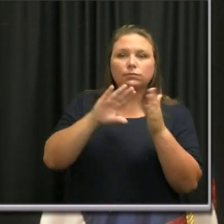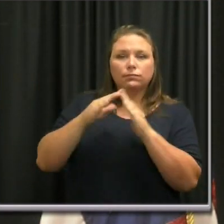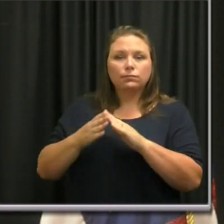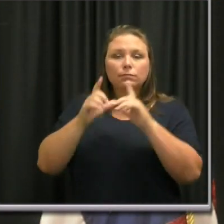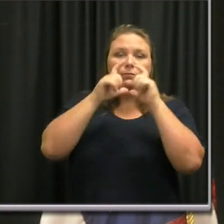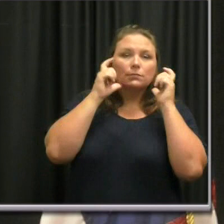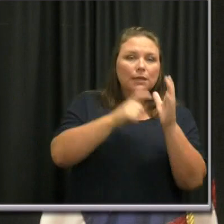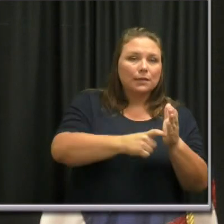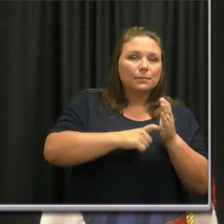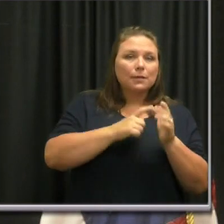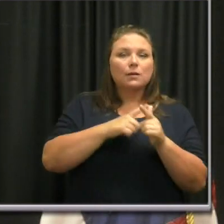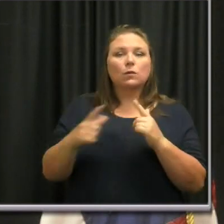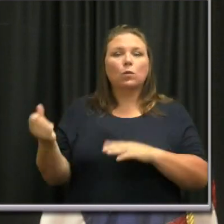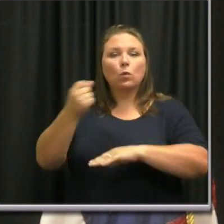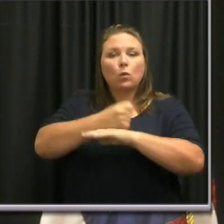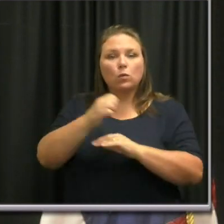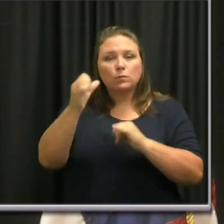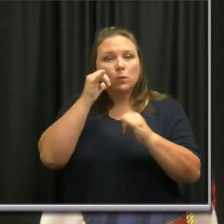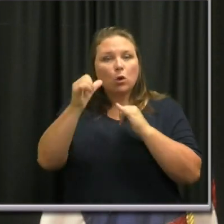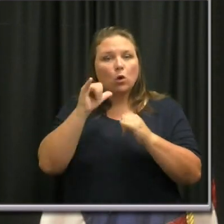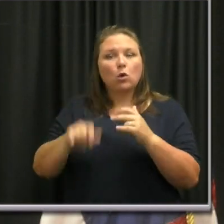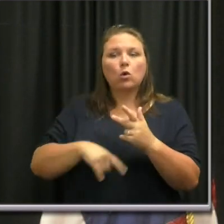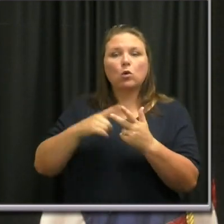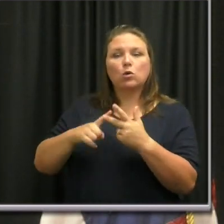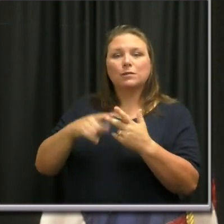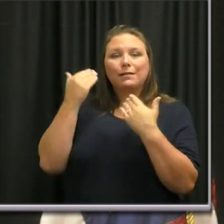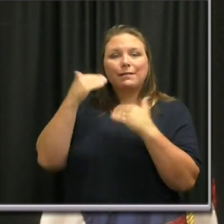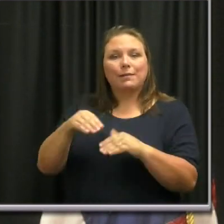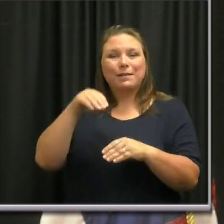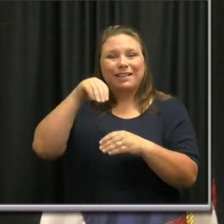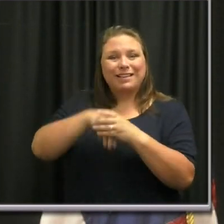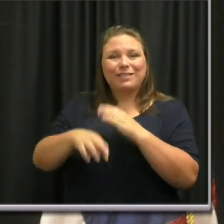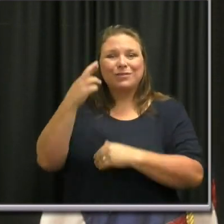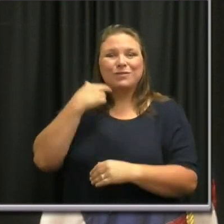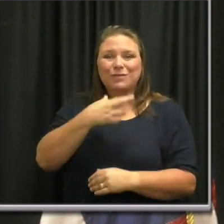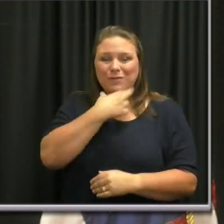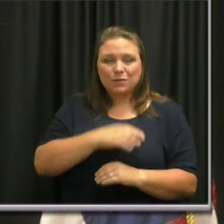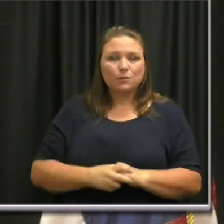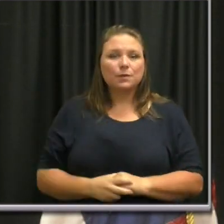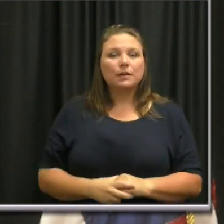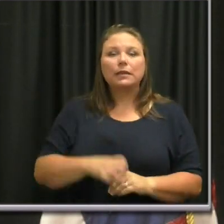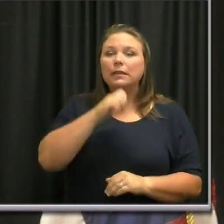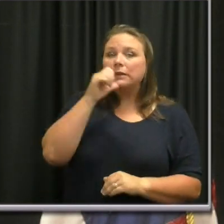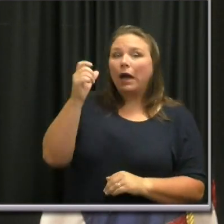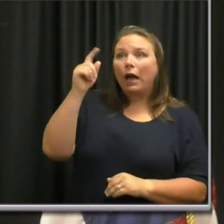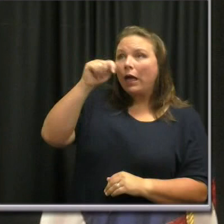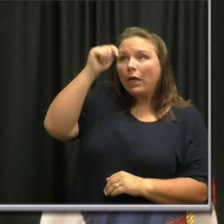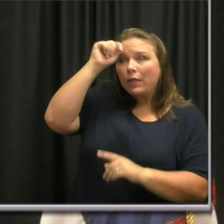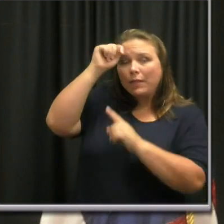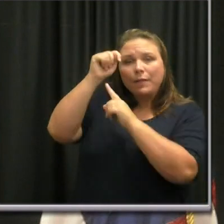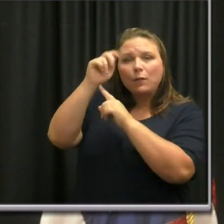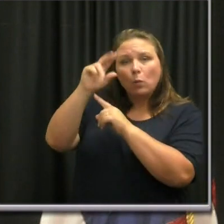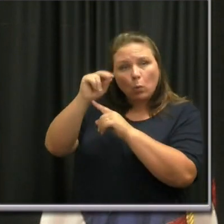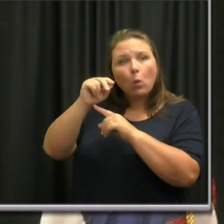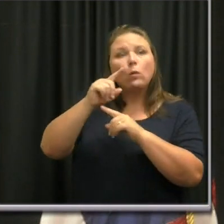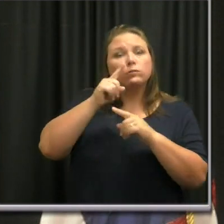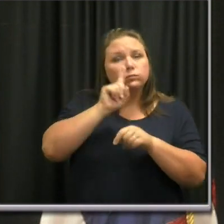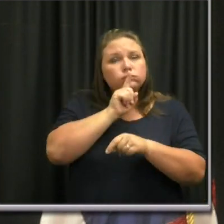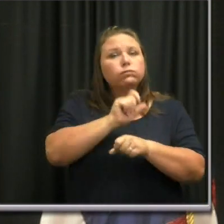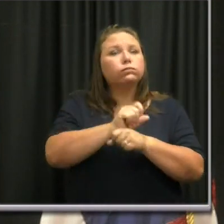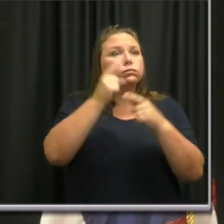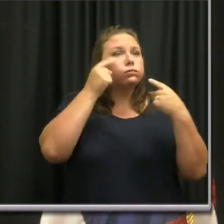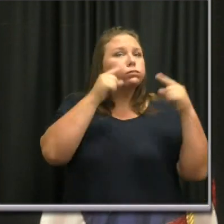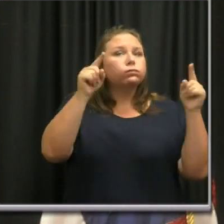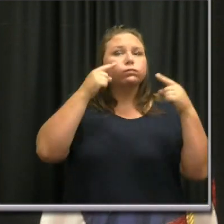mandates, closing bars, and limiting indoor dining. It's not just theory. These measures have worked in other cities,